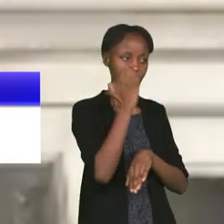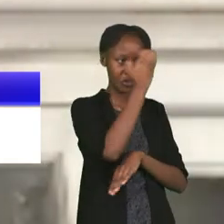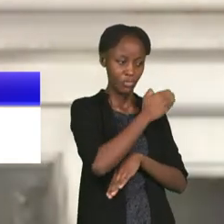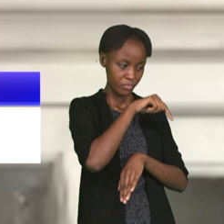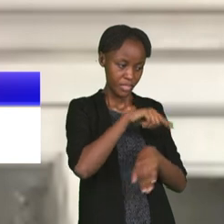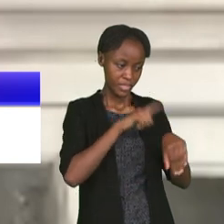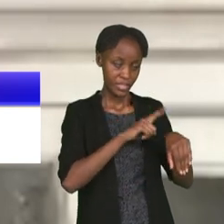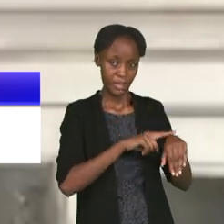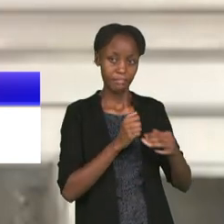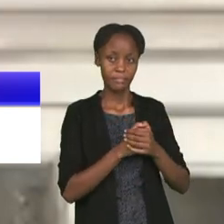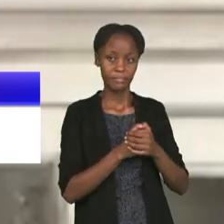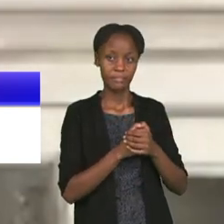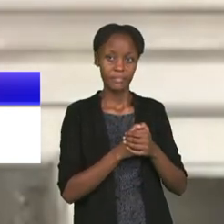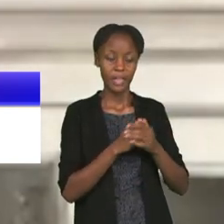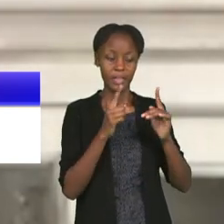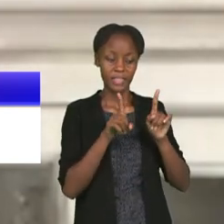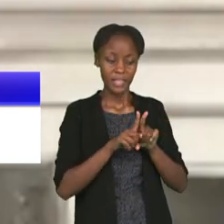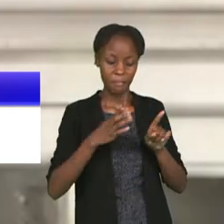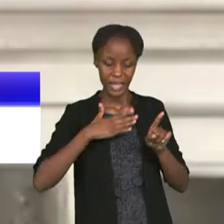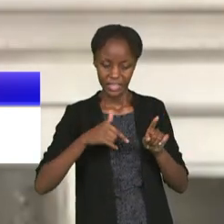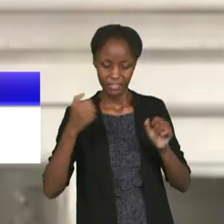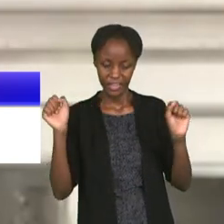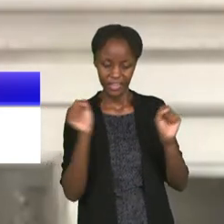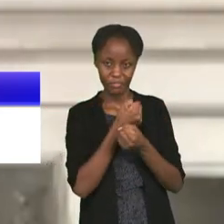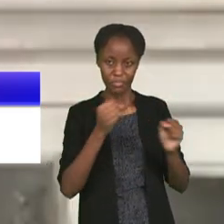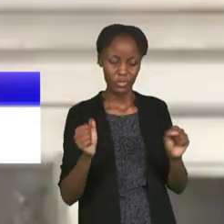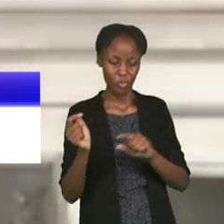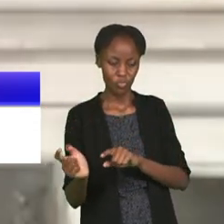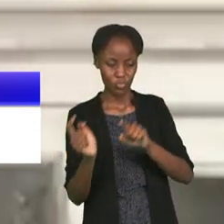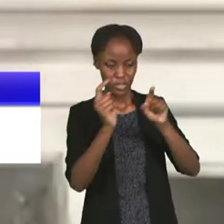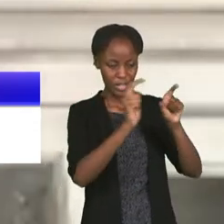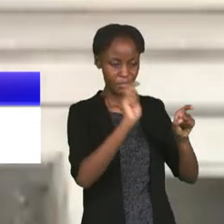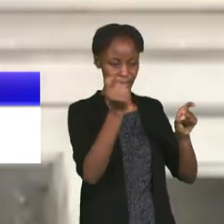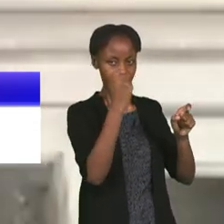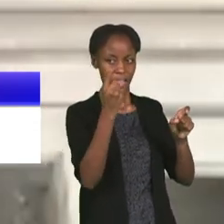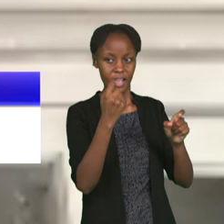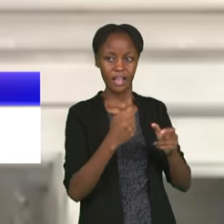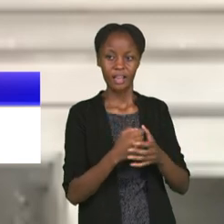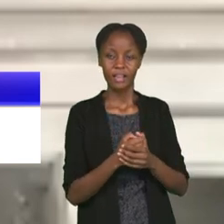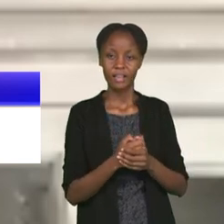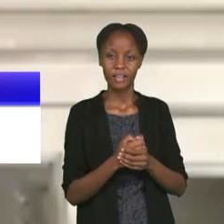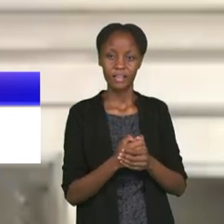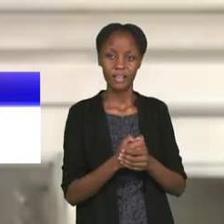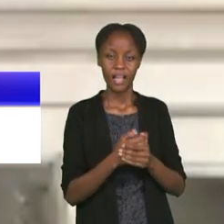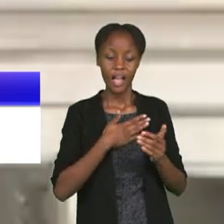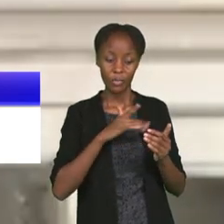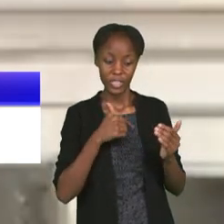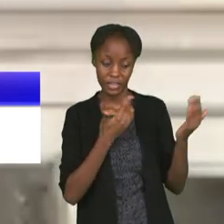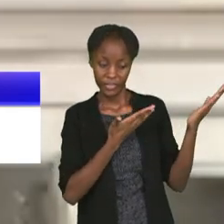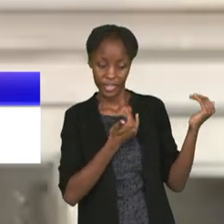And it's impossible for me to come back Kenya. So we expect